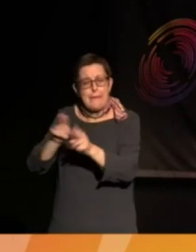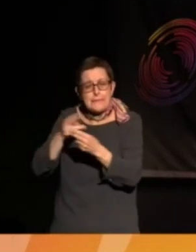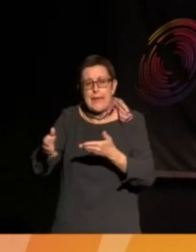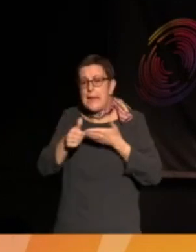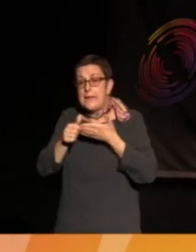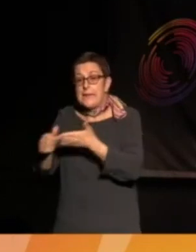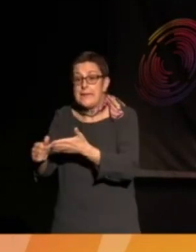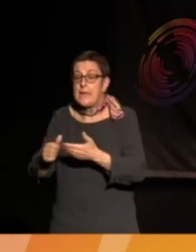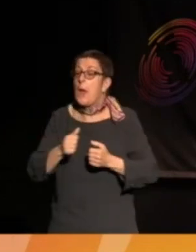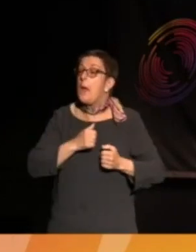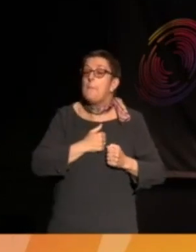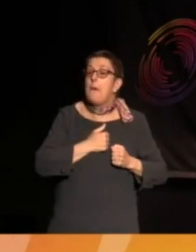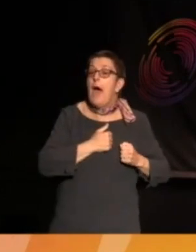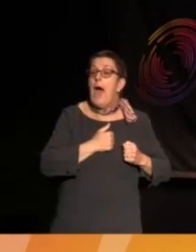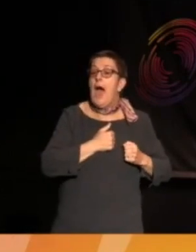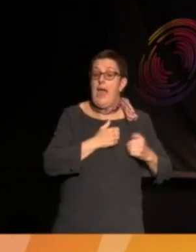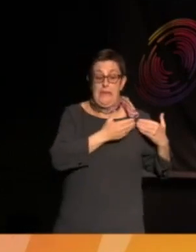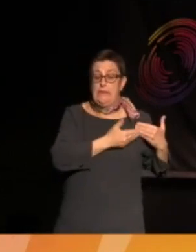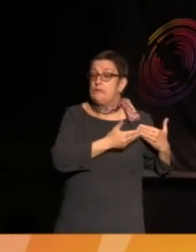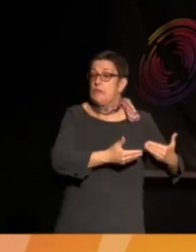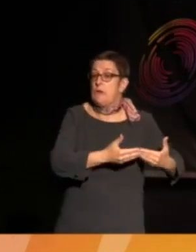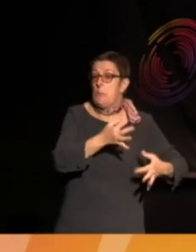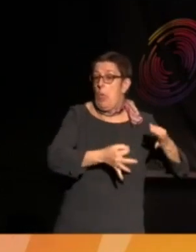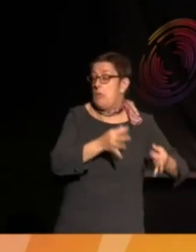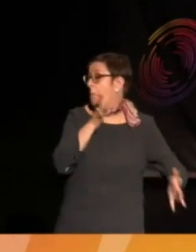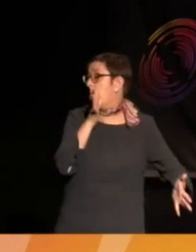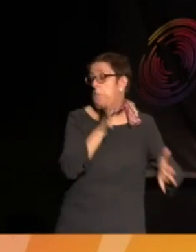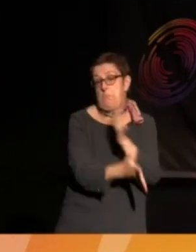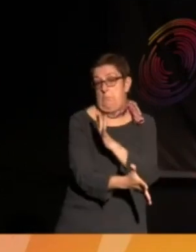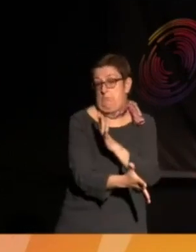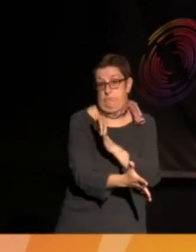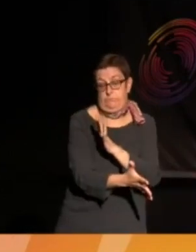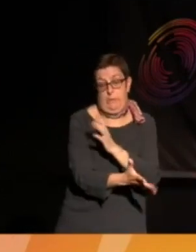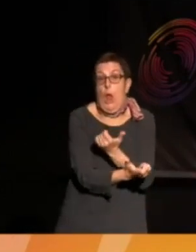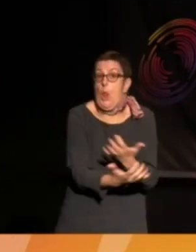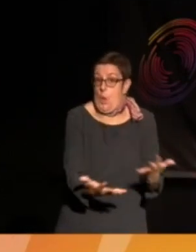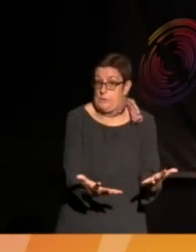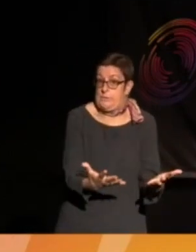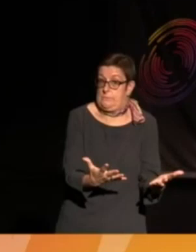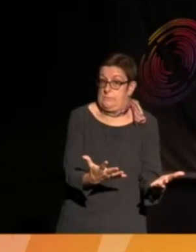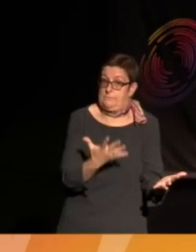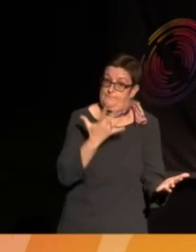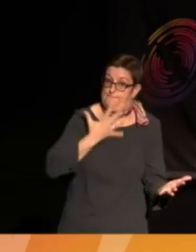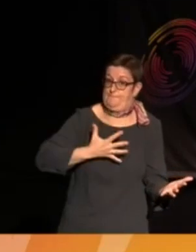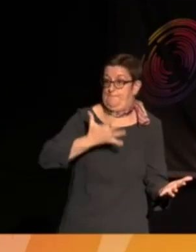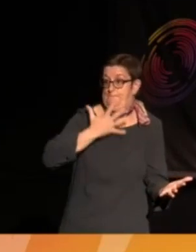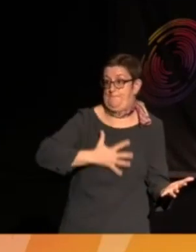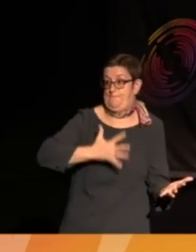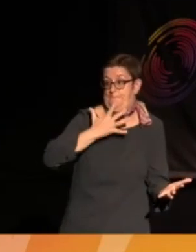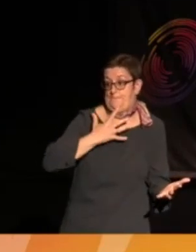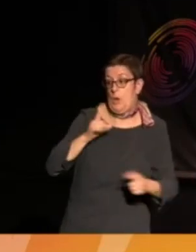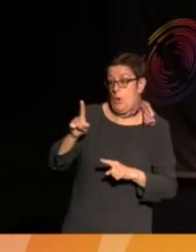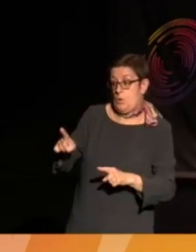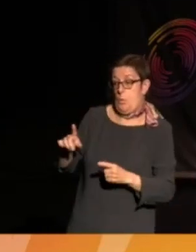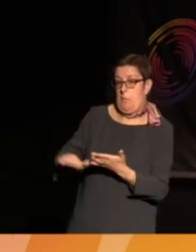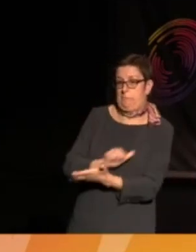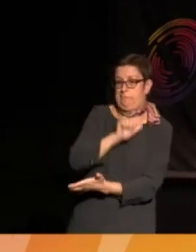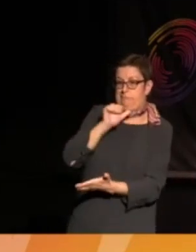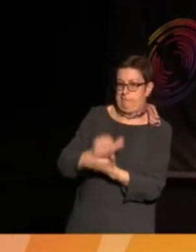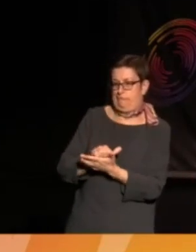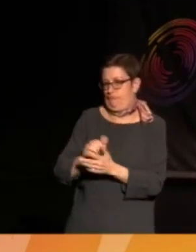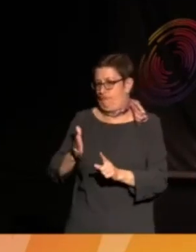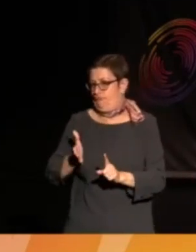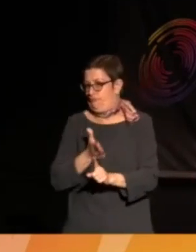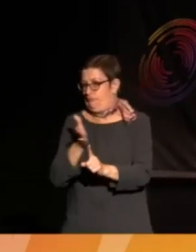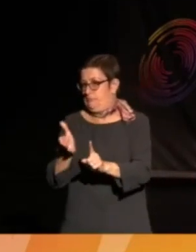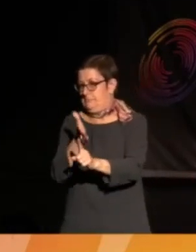you my generation of politicians has messed it up massively, hasn't they, basically? And I think you're the ones who are going to put it right. So, there you